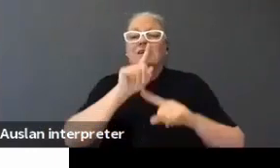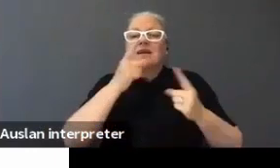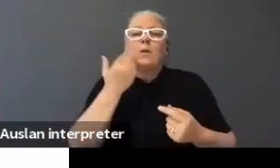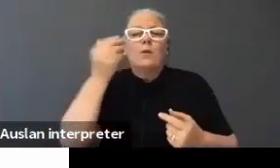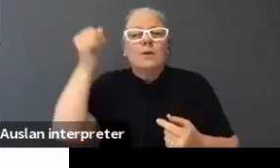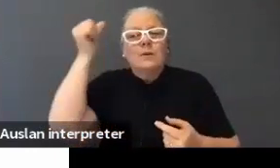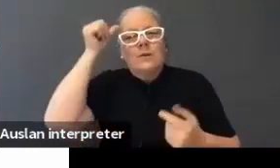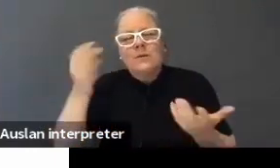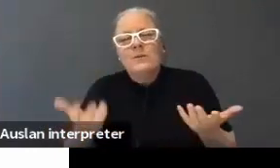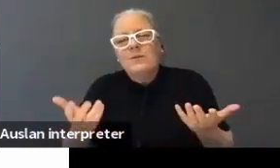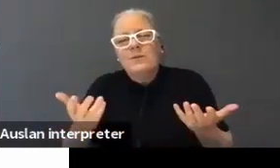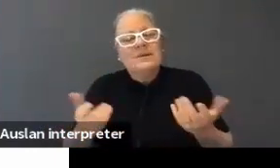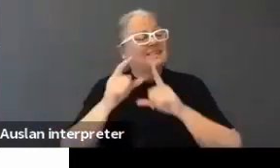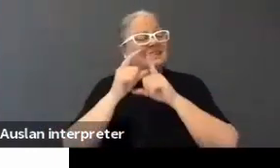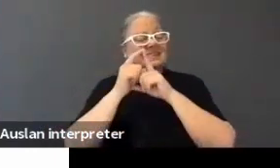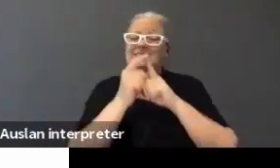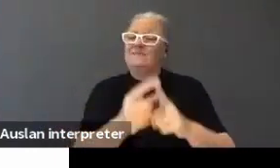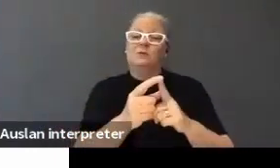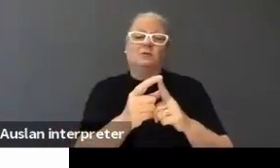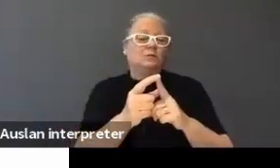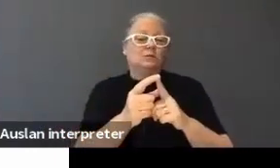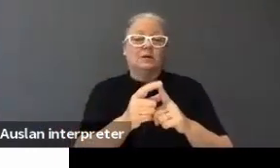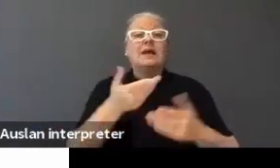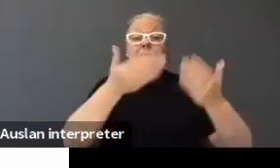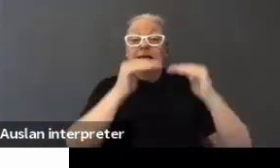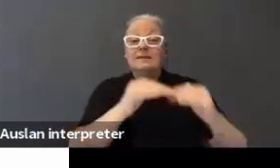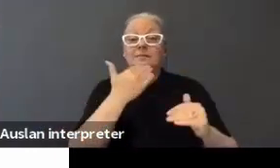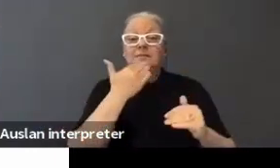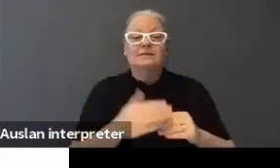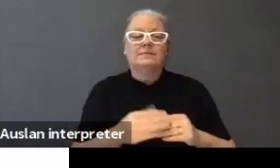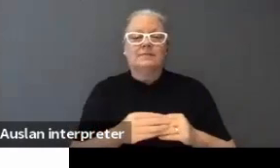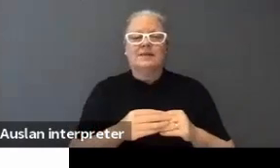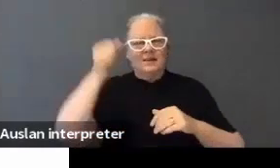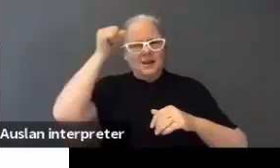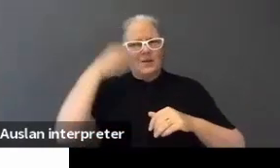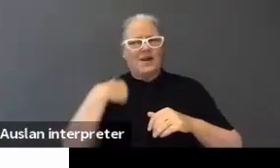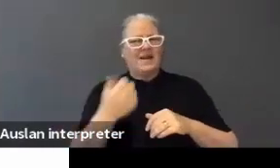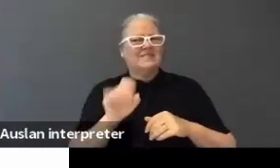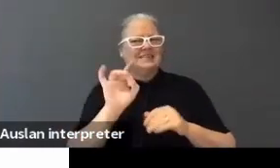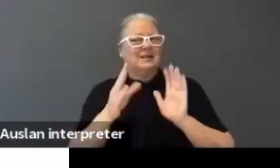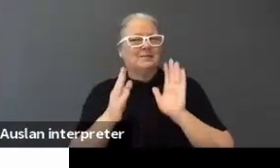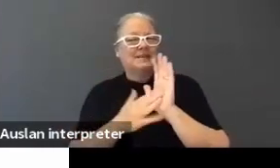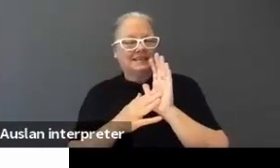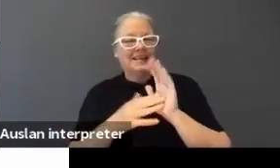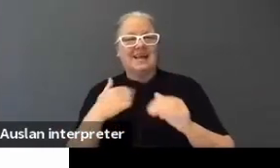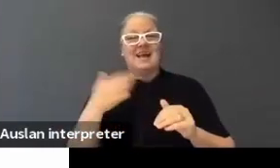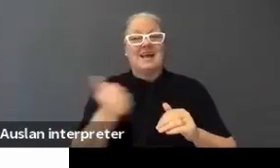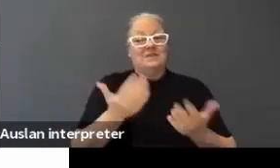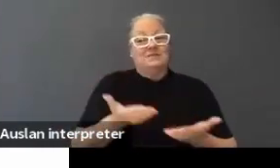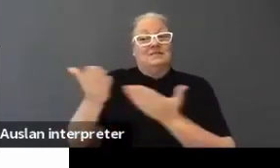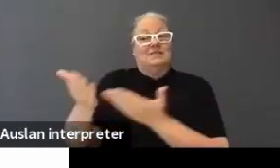It is very, very difficult. Next slide, please. I do know we've got 10 minutes left and I do have to give Gary